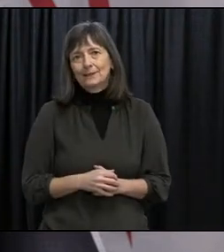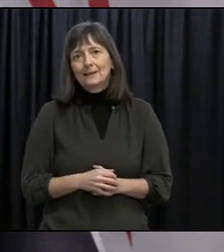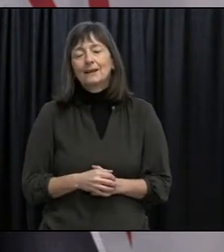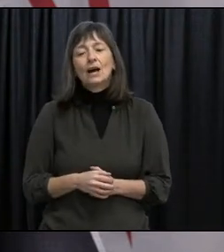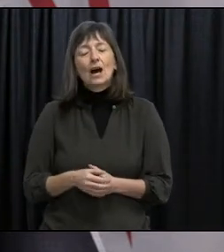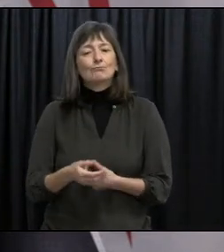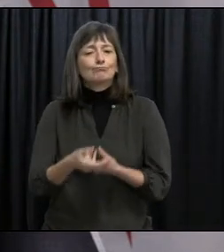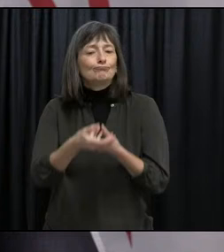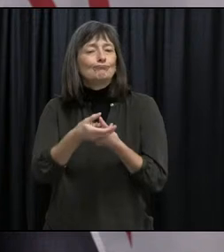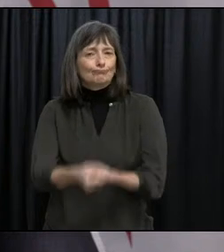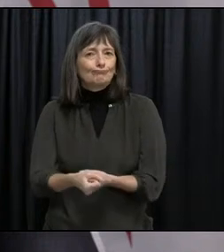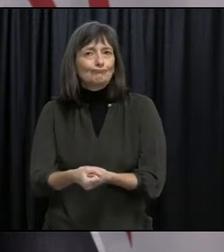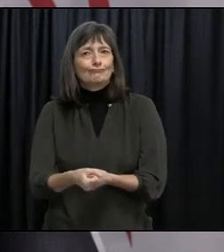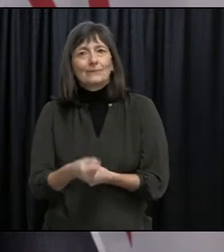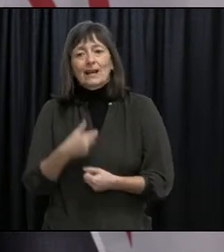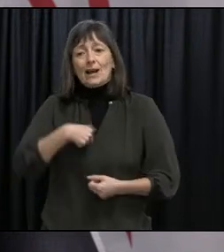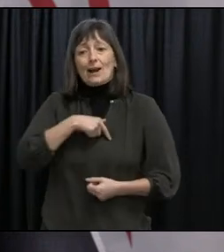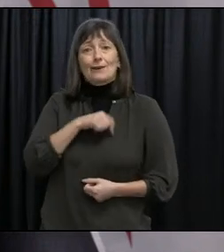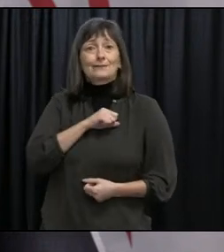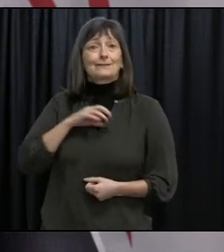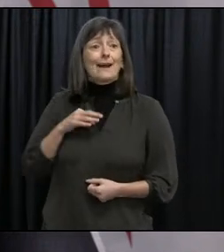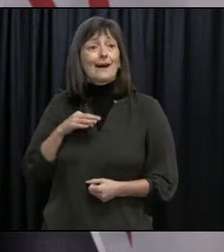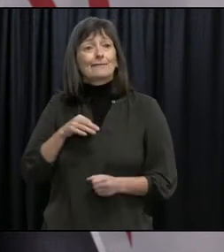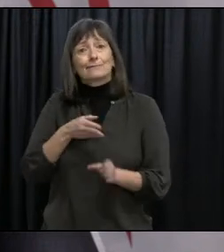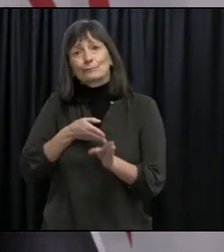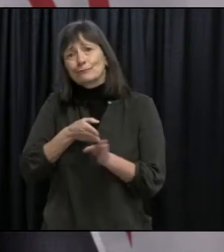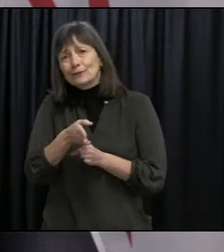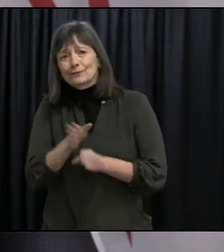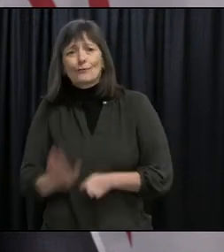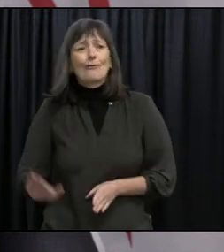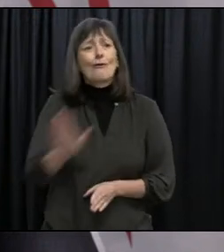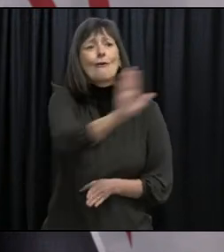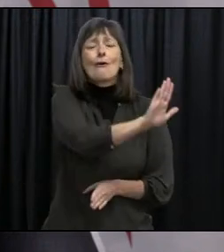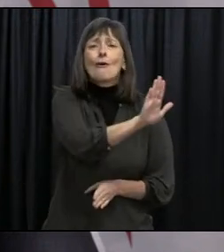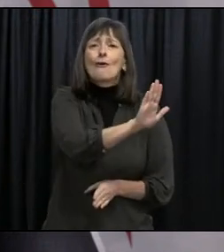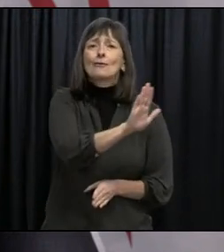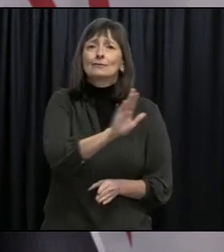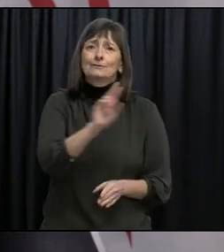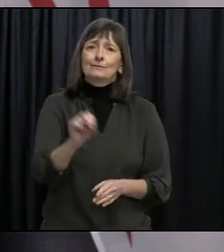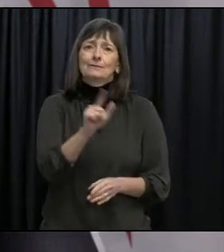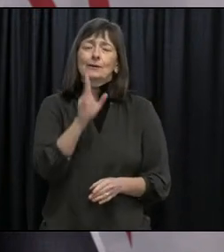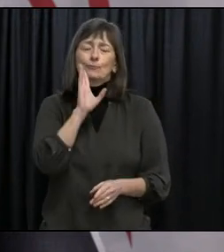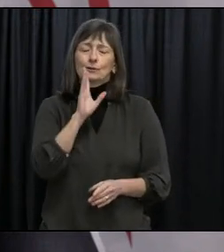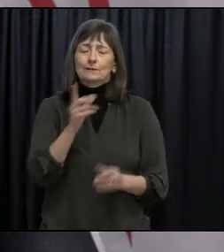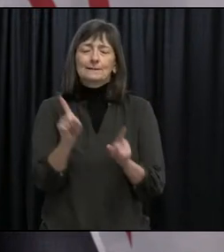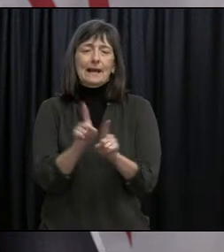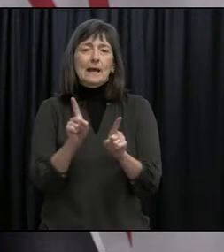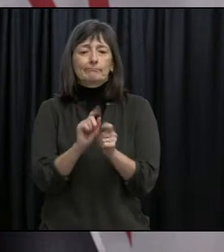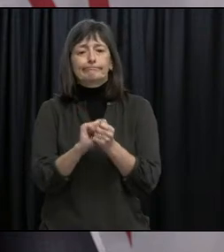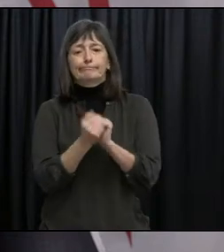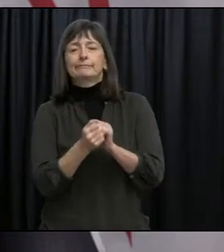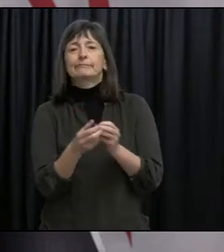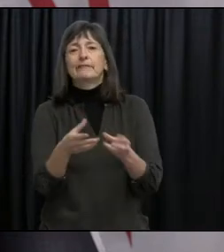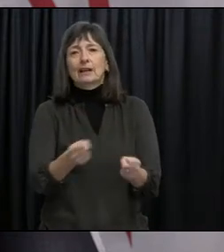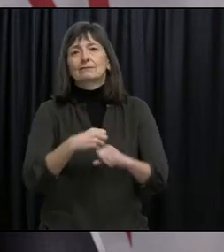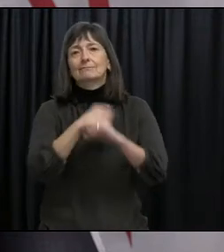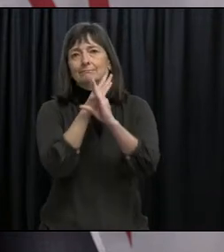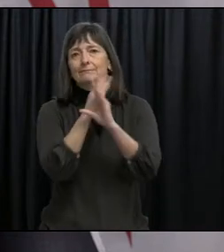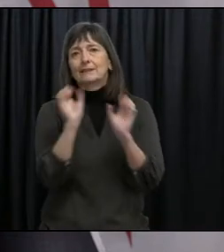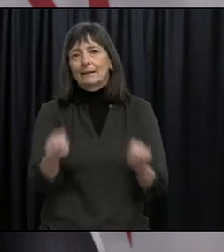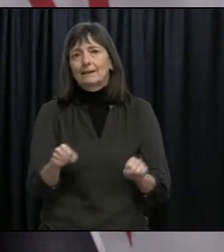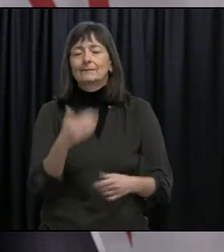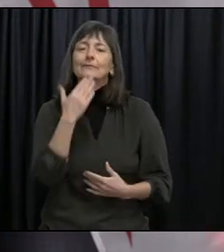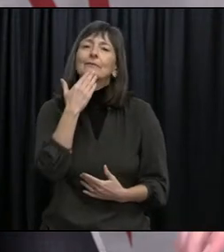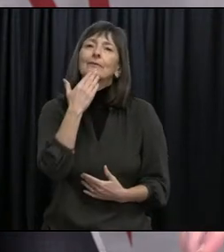that our professional teaching staff and the rest of the province will be just as nimble in making the transition over the next few days. Thank you.